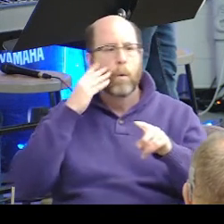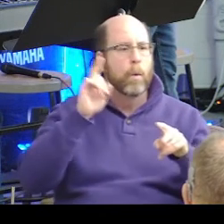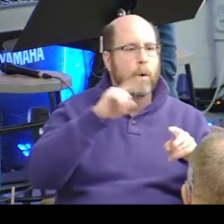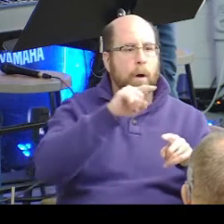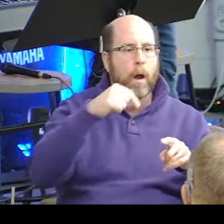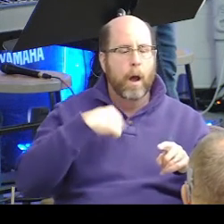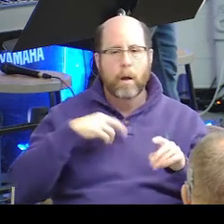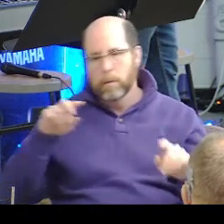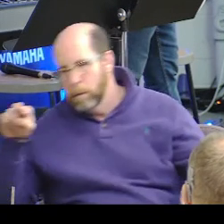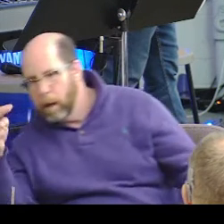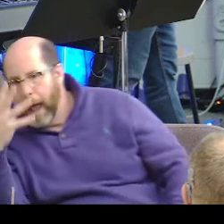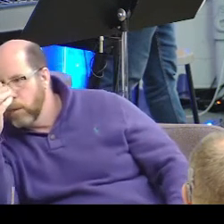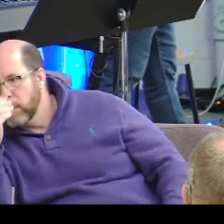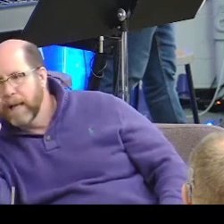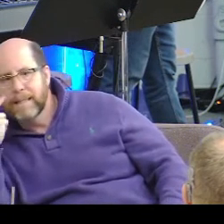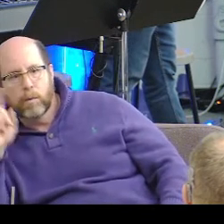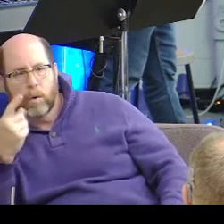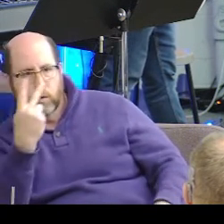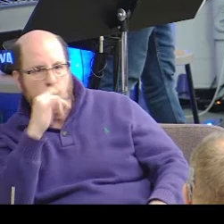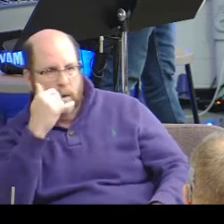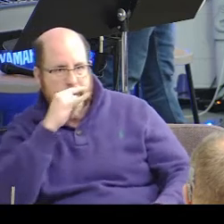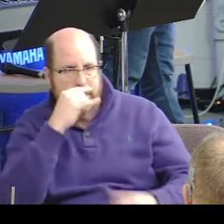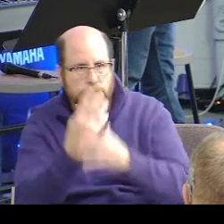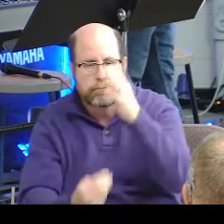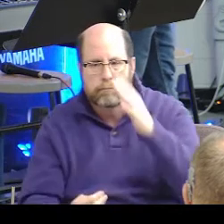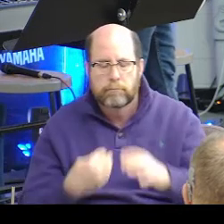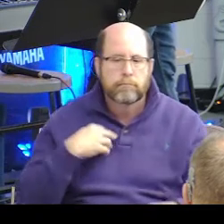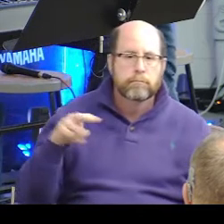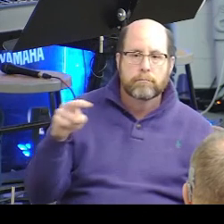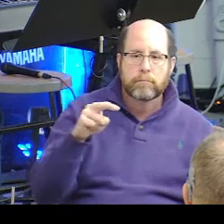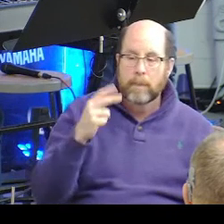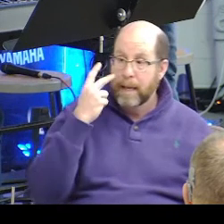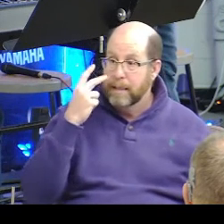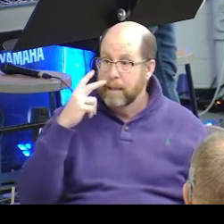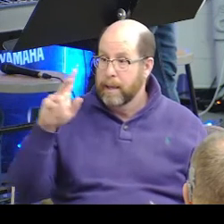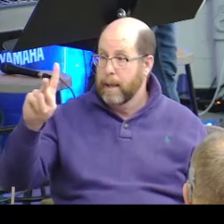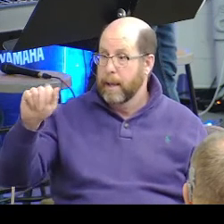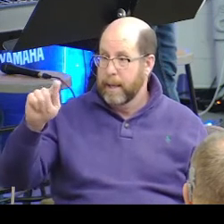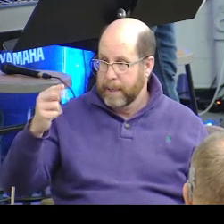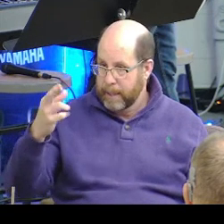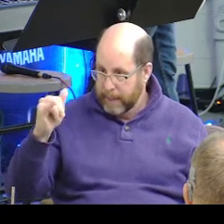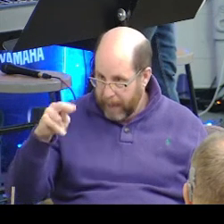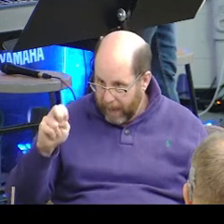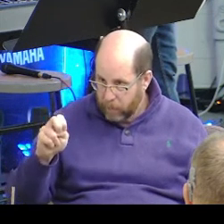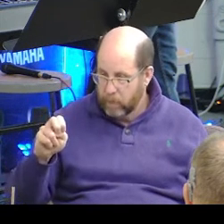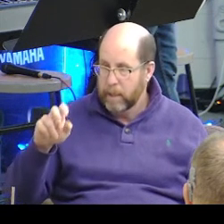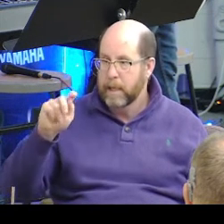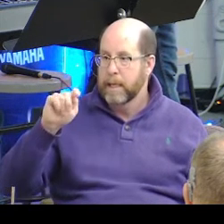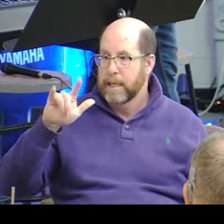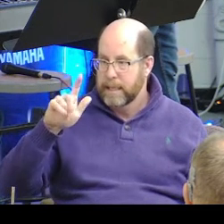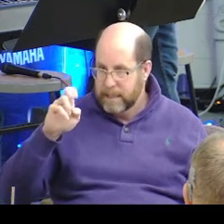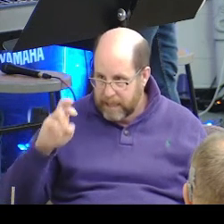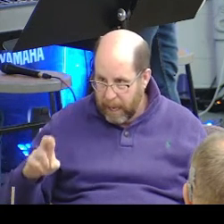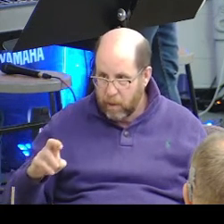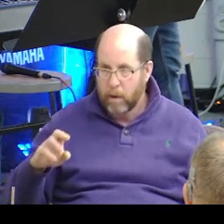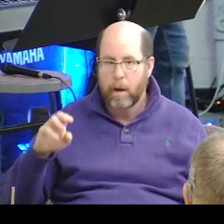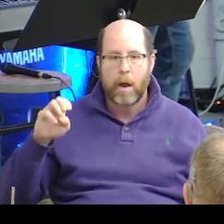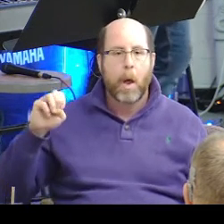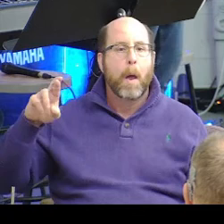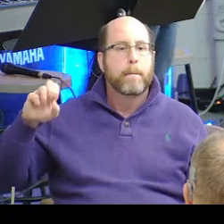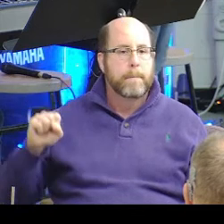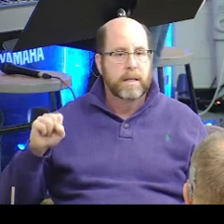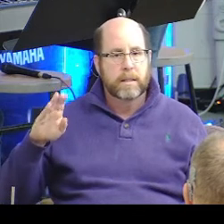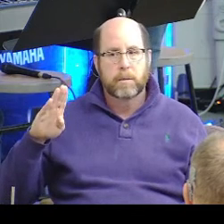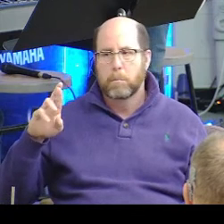poke my head outside. We're waiting to sit down and I see Catherine and Taylor and Mrs. Brothers, who's also